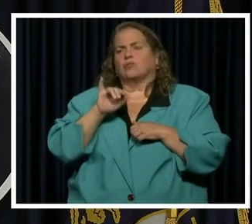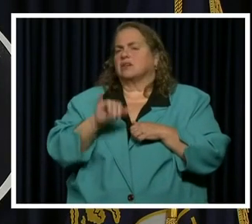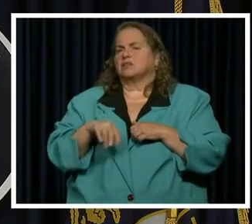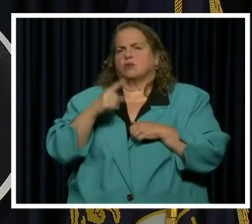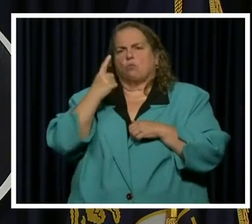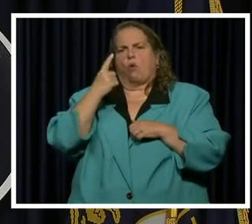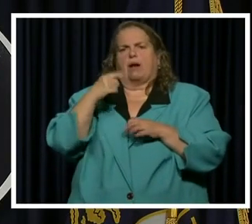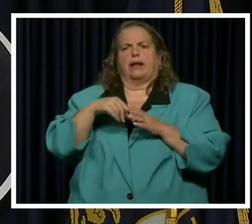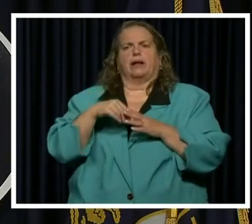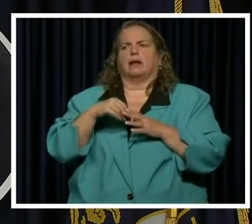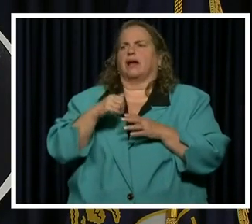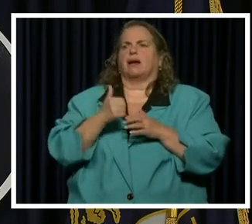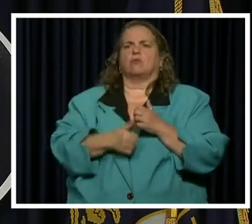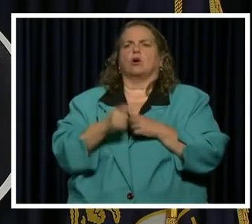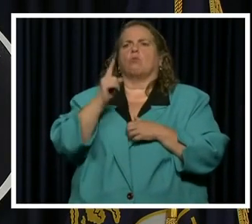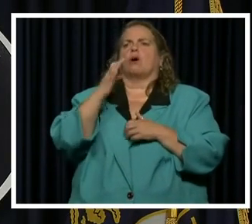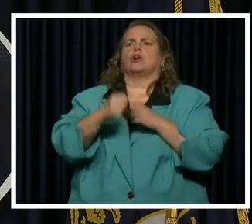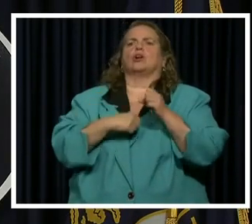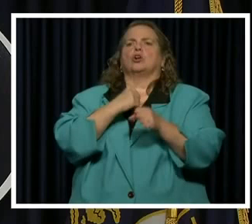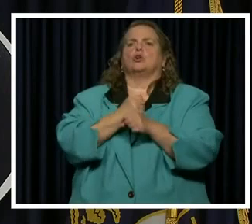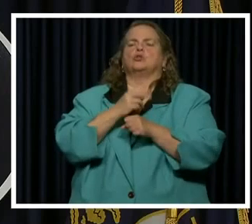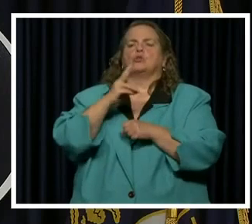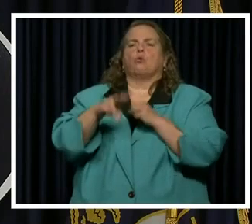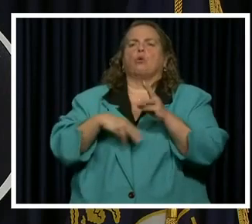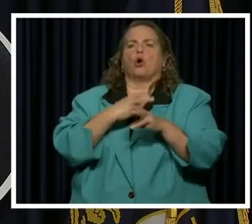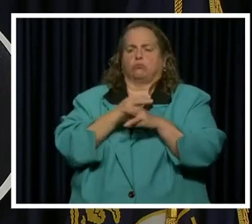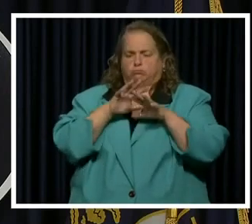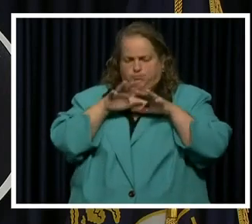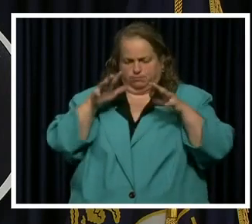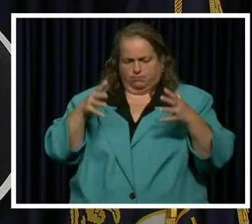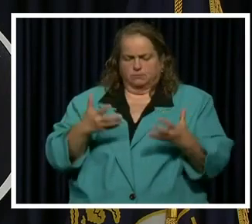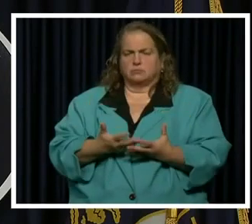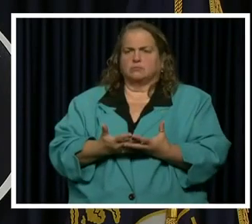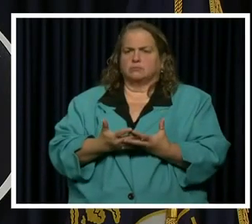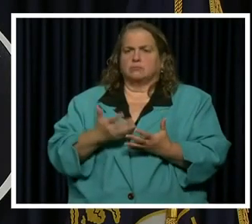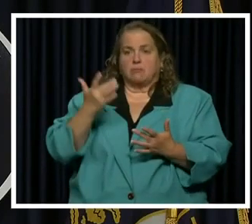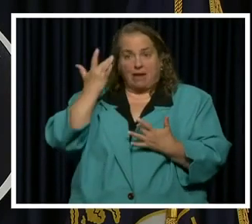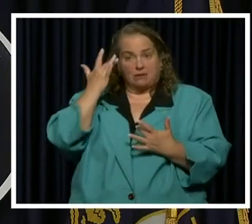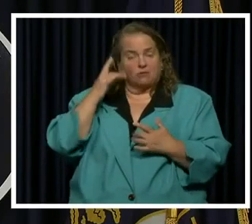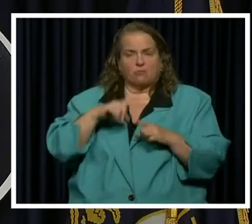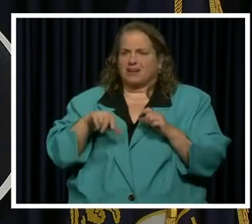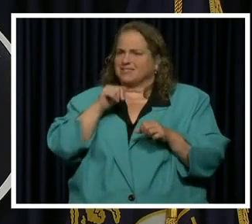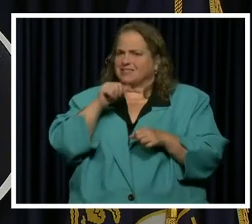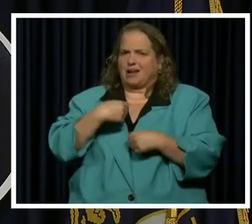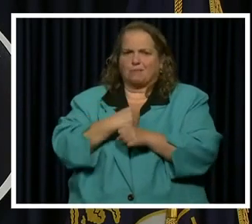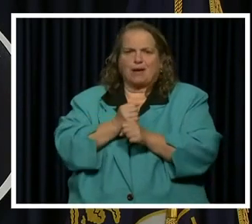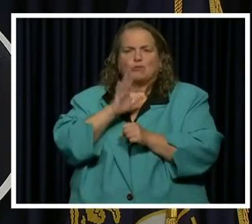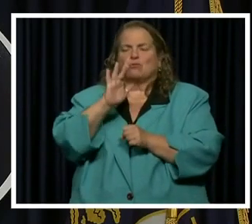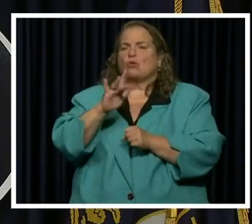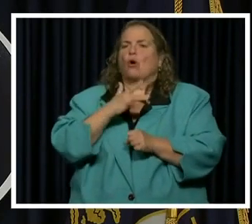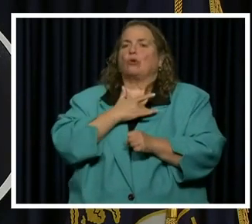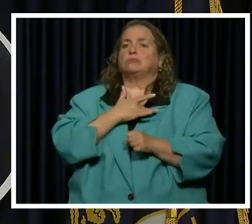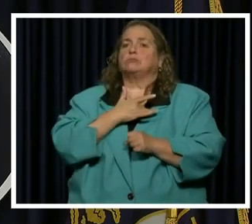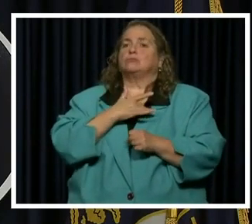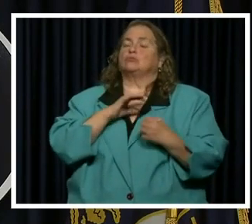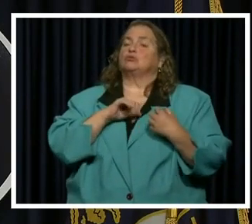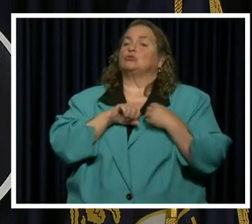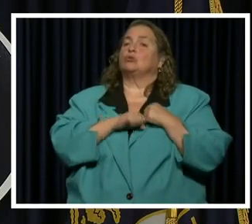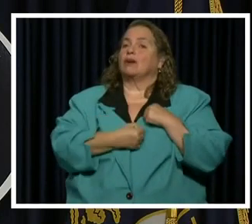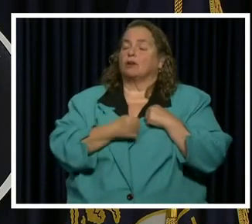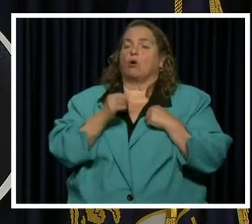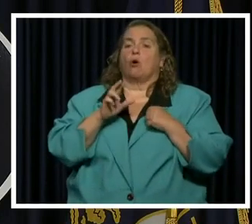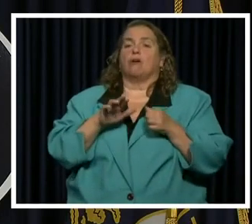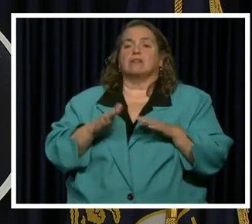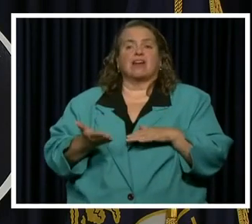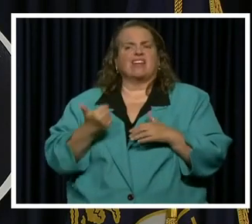every 100 year worldwide health pandemic, but it doesn't make your loss any less. And we know it's harder to grieve. So we're thinking